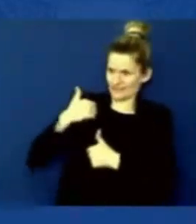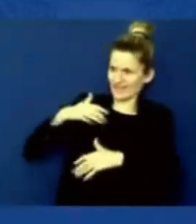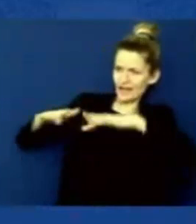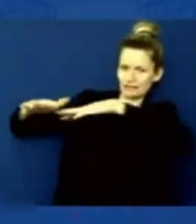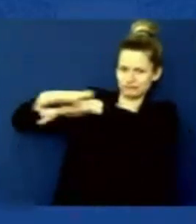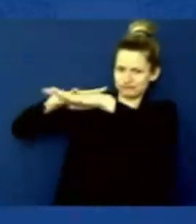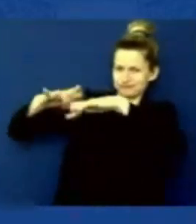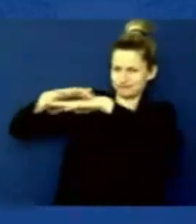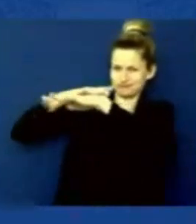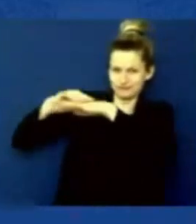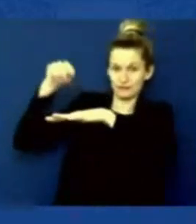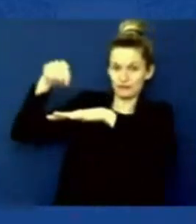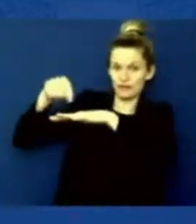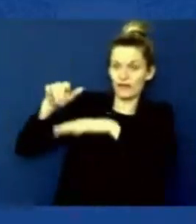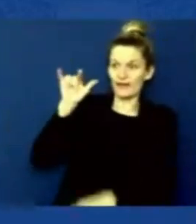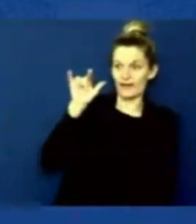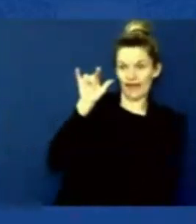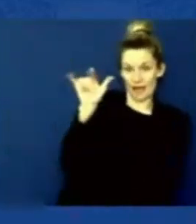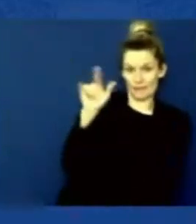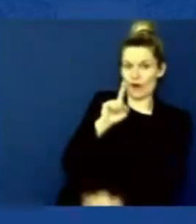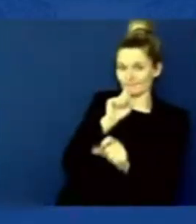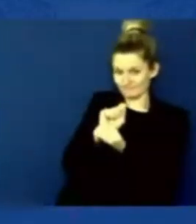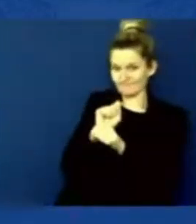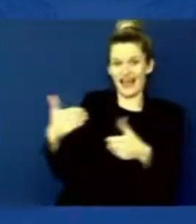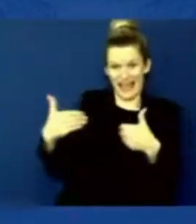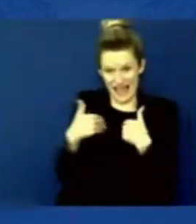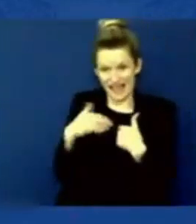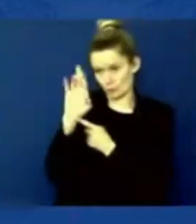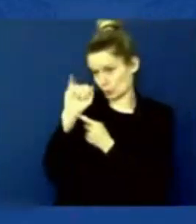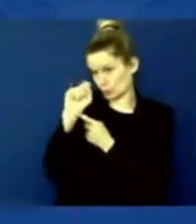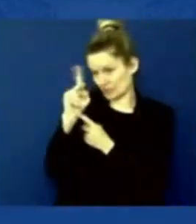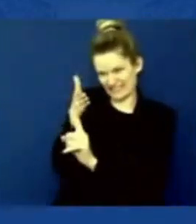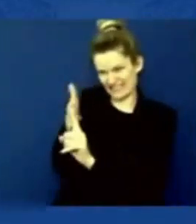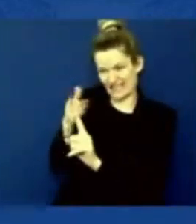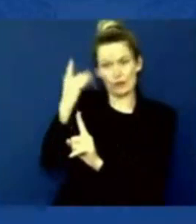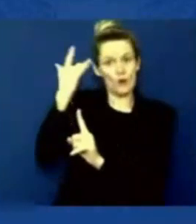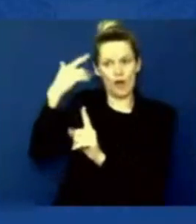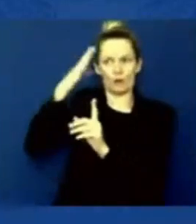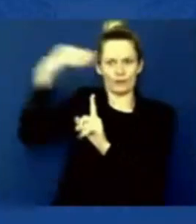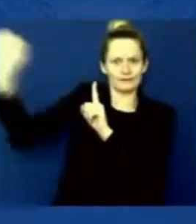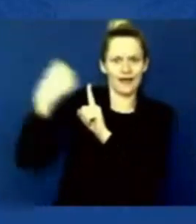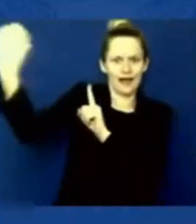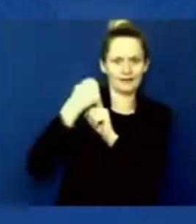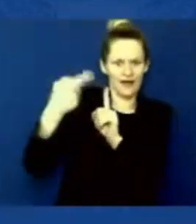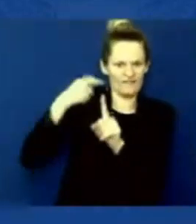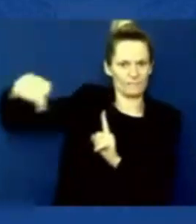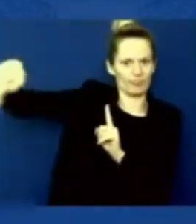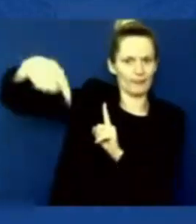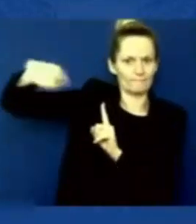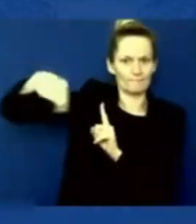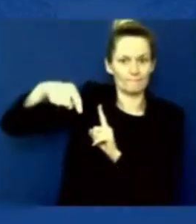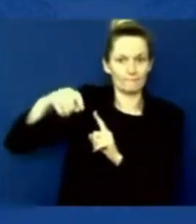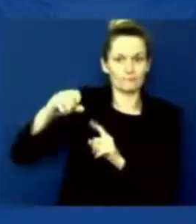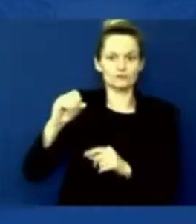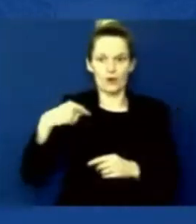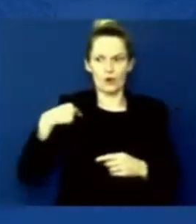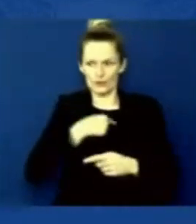from ISIS-K from a distance, even though we're moving back the perimeter significantly. We're working hard and